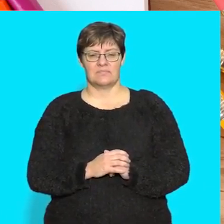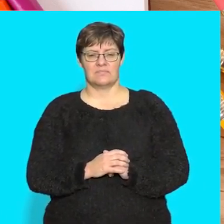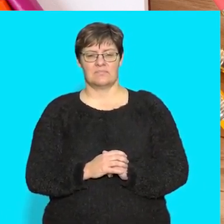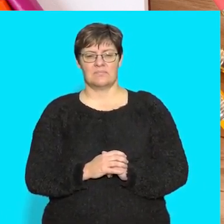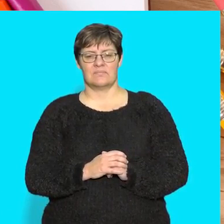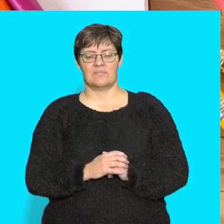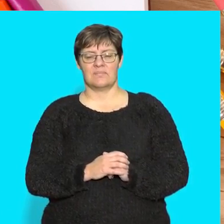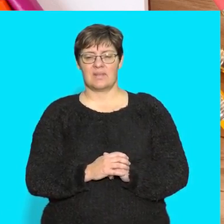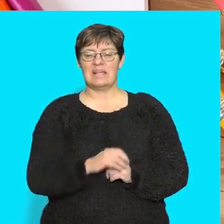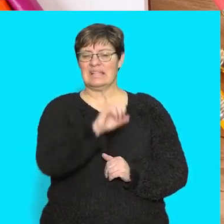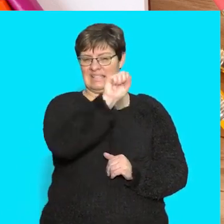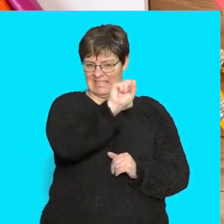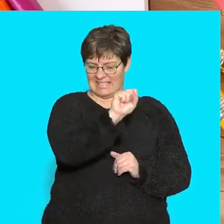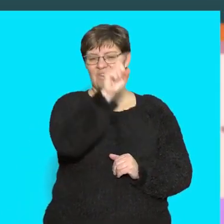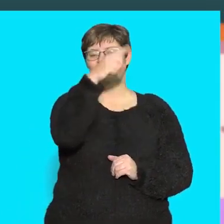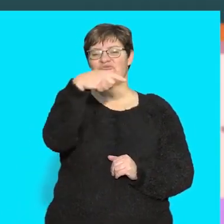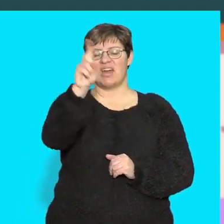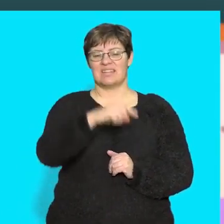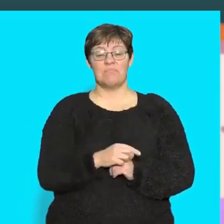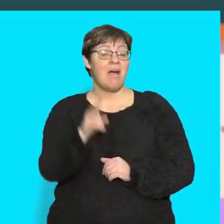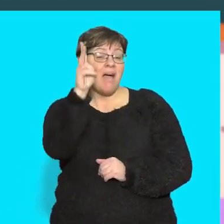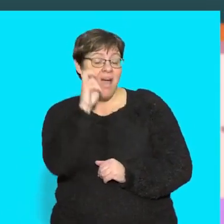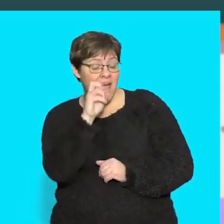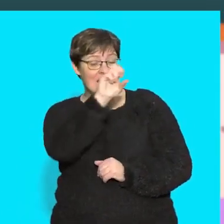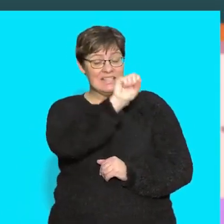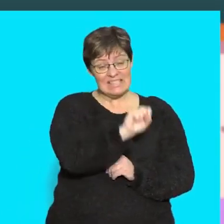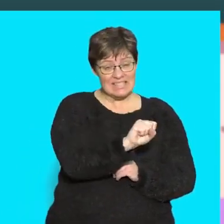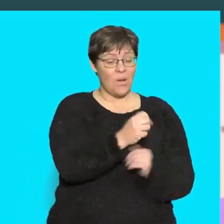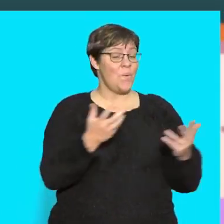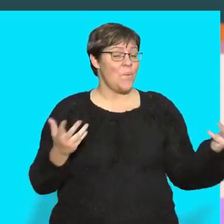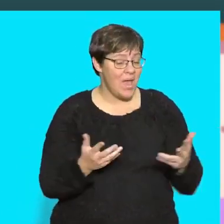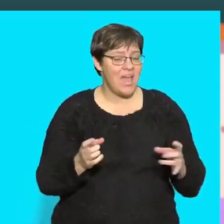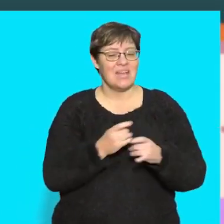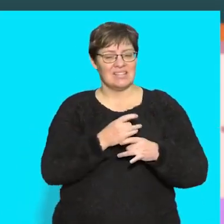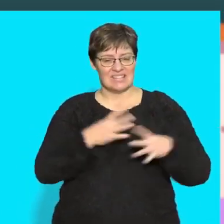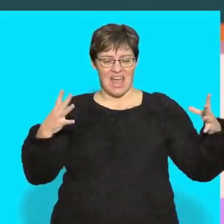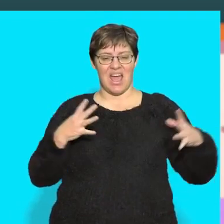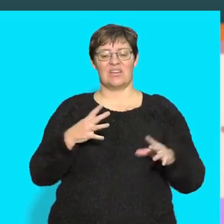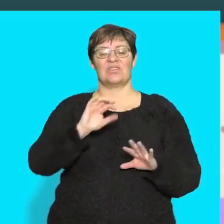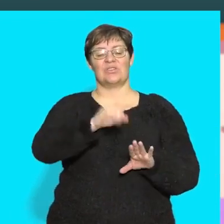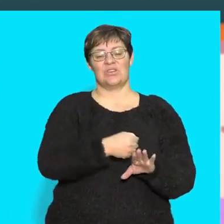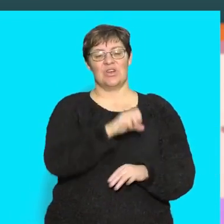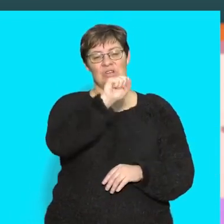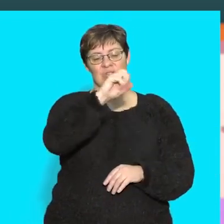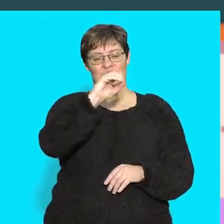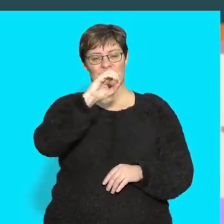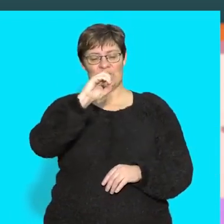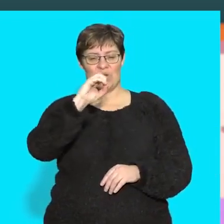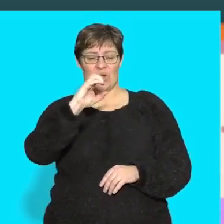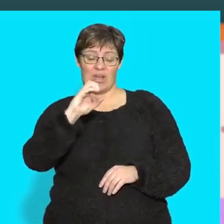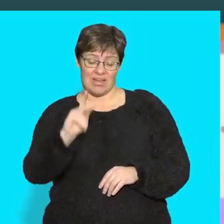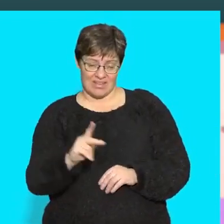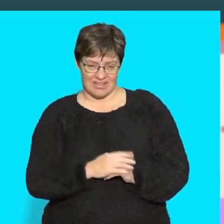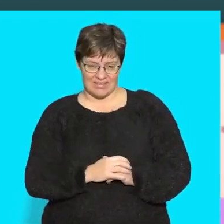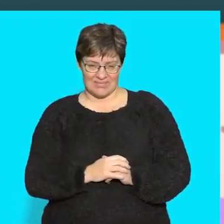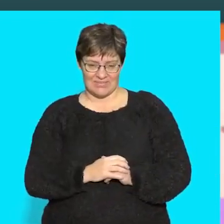-U-K Yes. We hear s-U-K at the beginning of suck. Well done. T